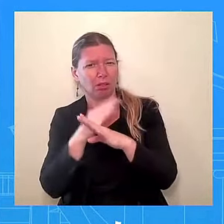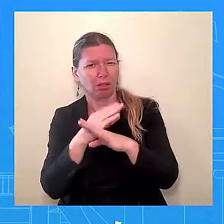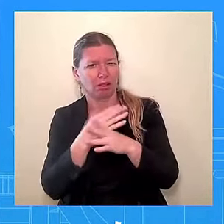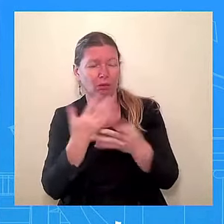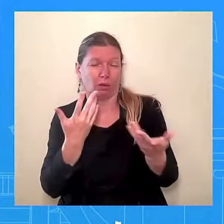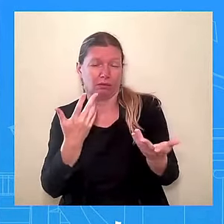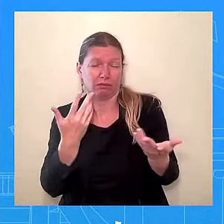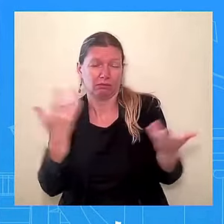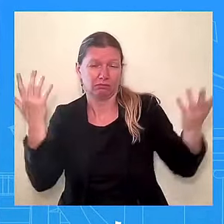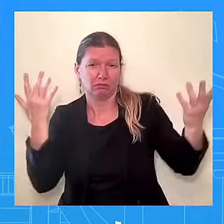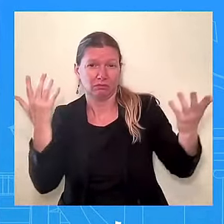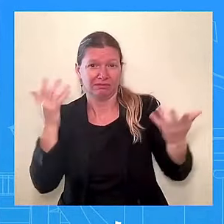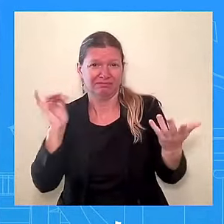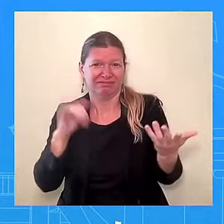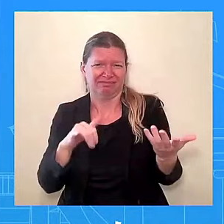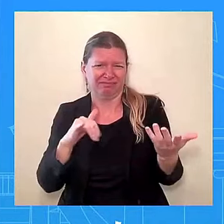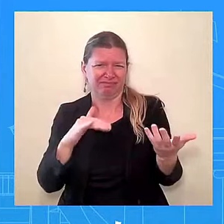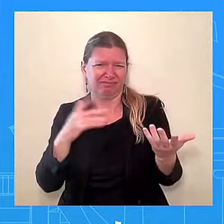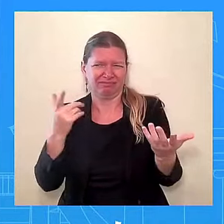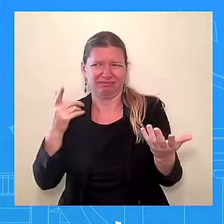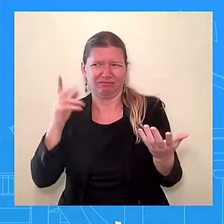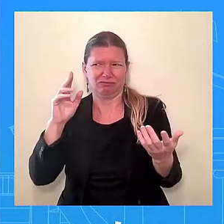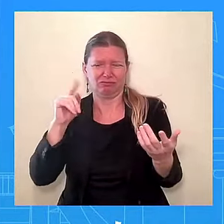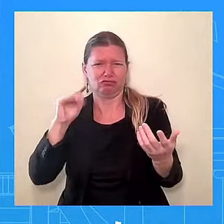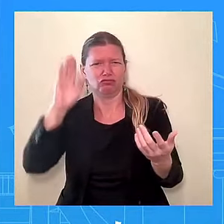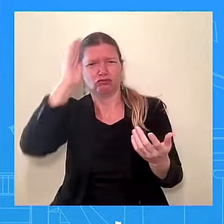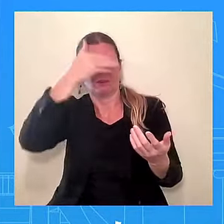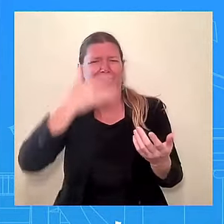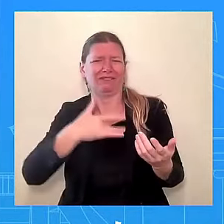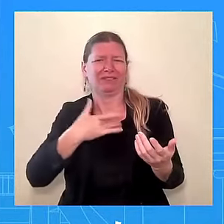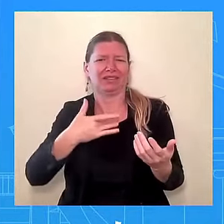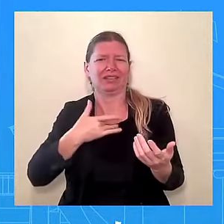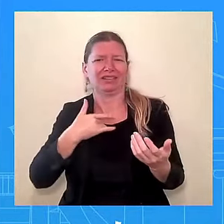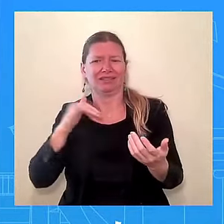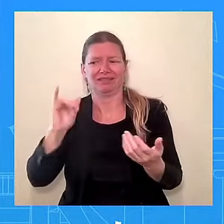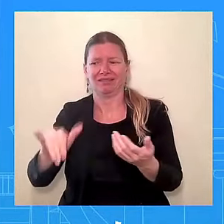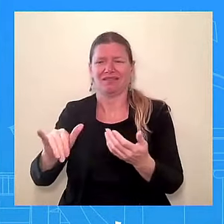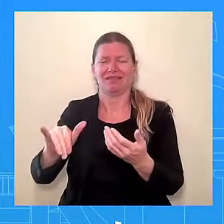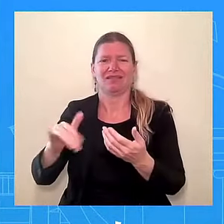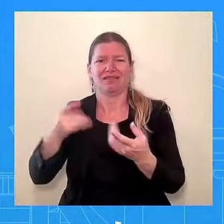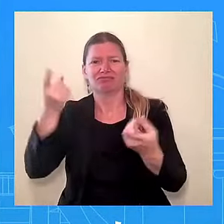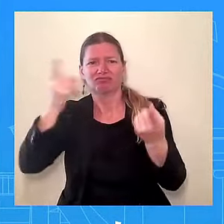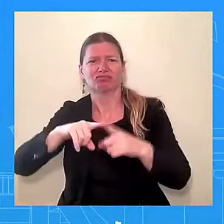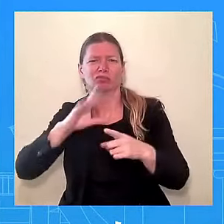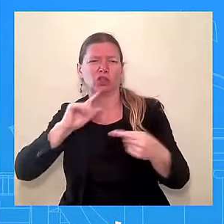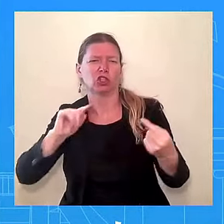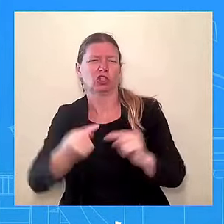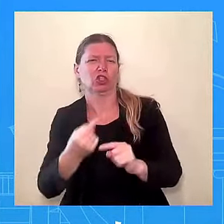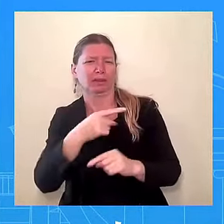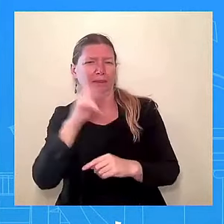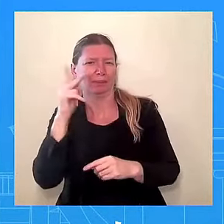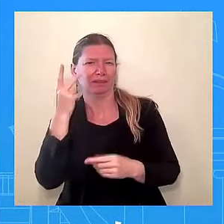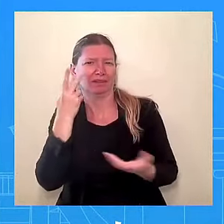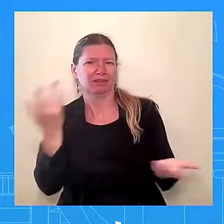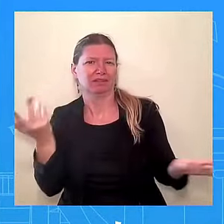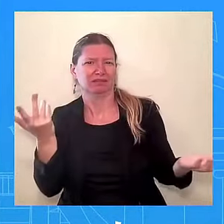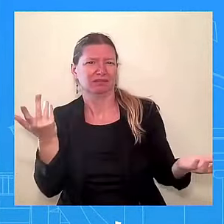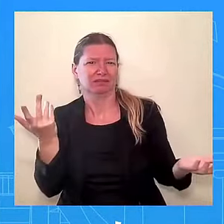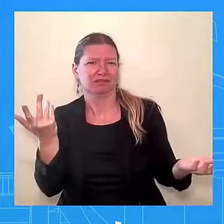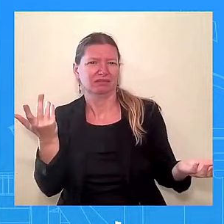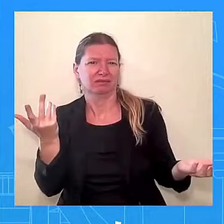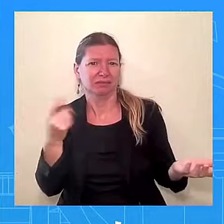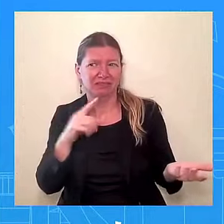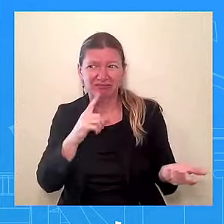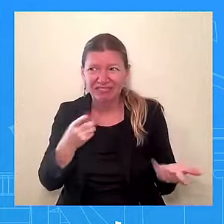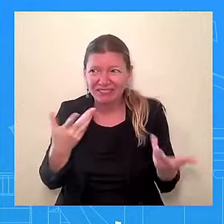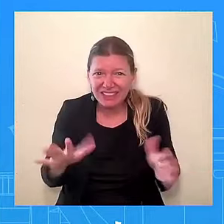It was a very good deal that Republicans agreed on, Democrats agreed on. The president reached across the aisle to make this happen